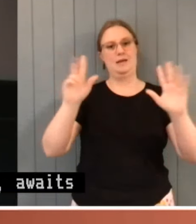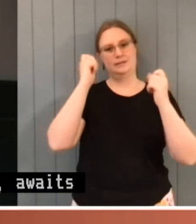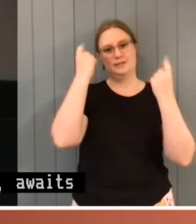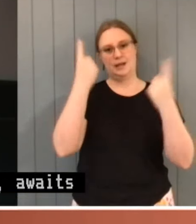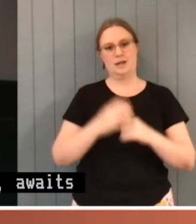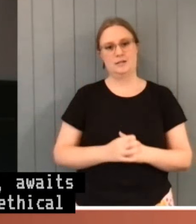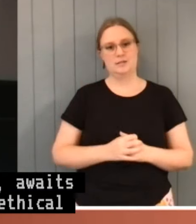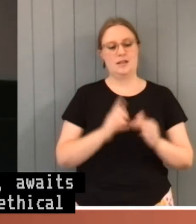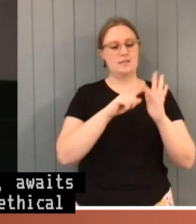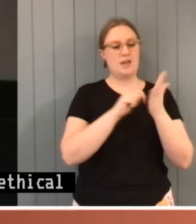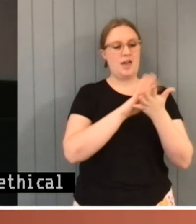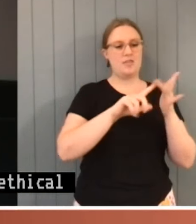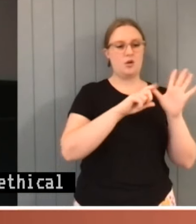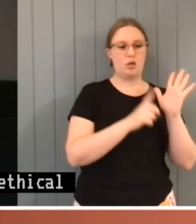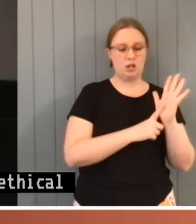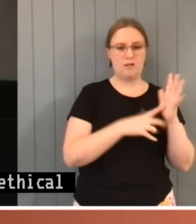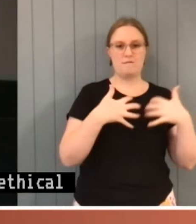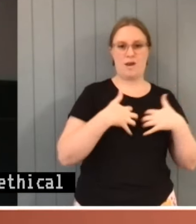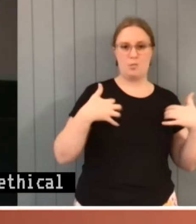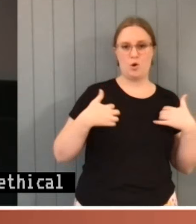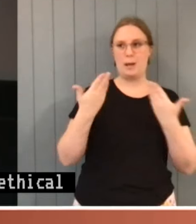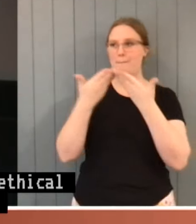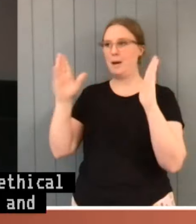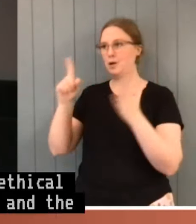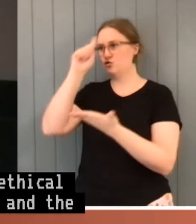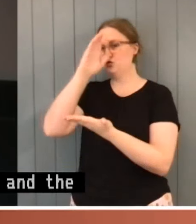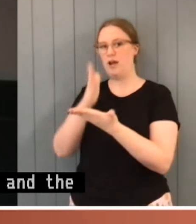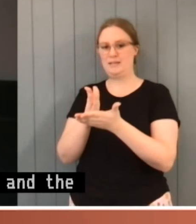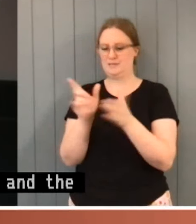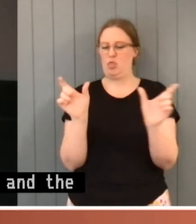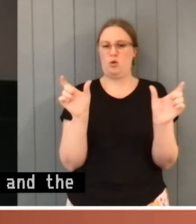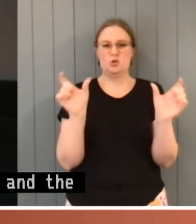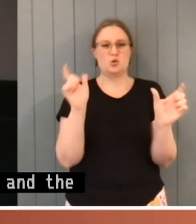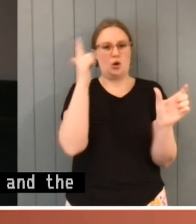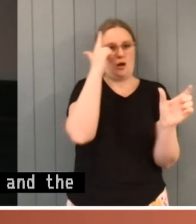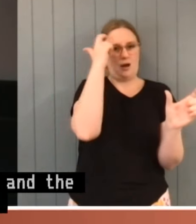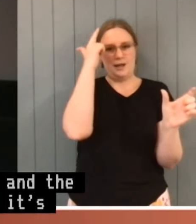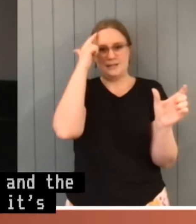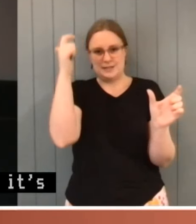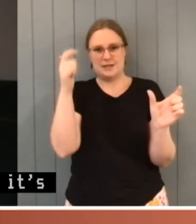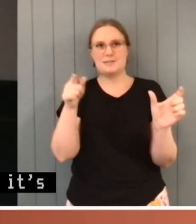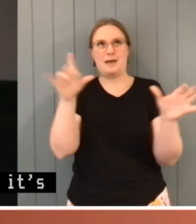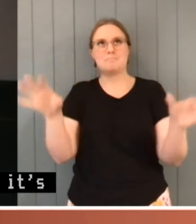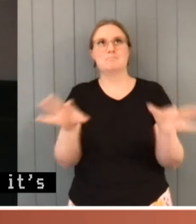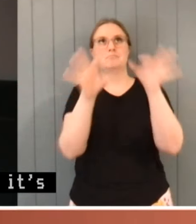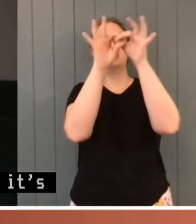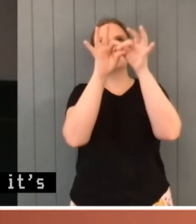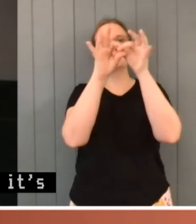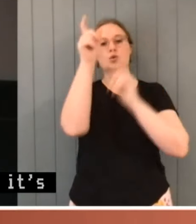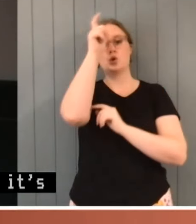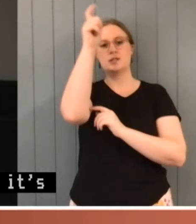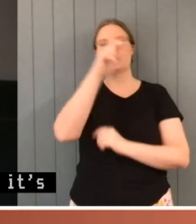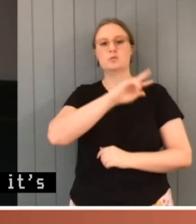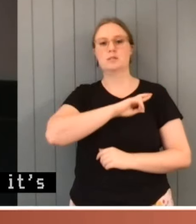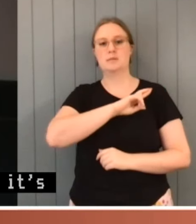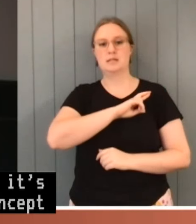public trust idea to which it's linked tap into a wider concept of responsibility, which has a much larger